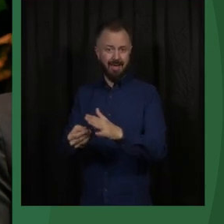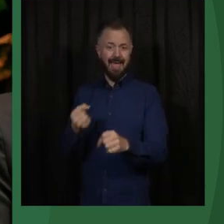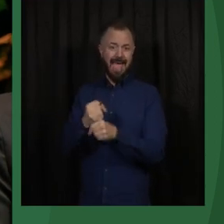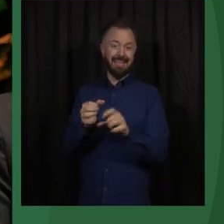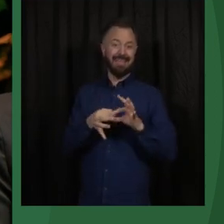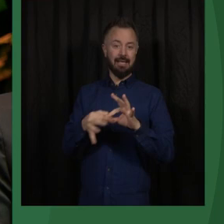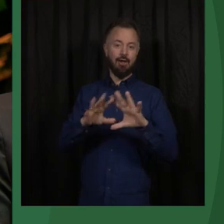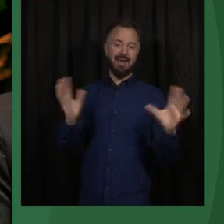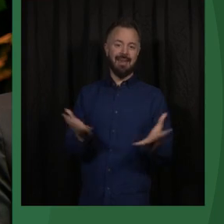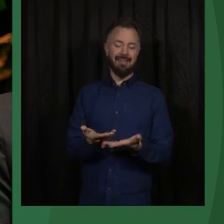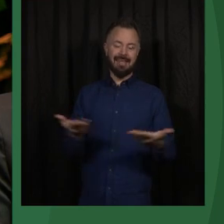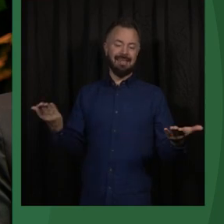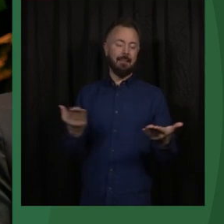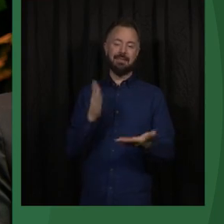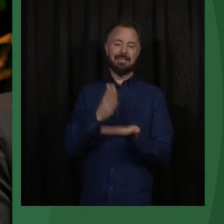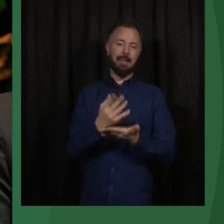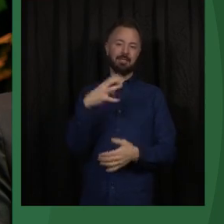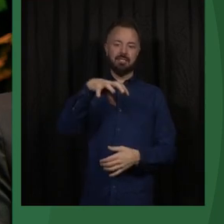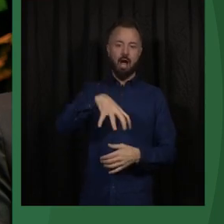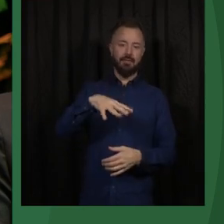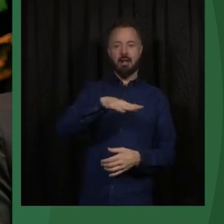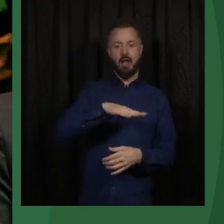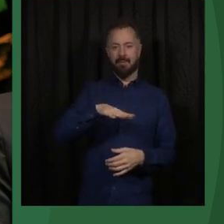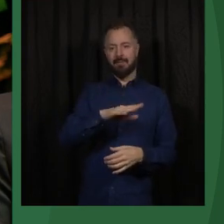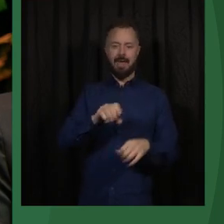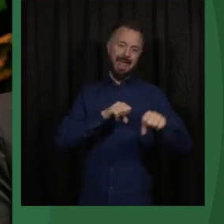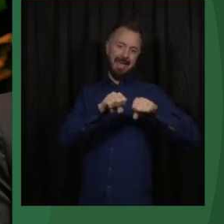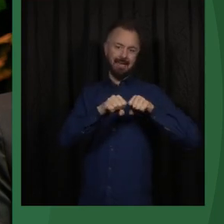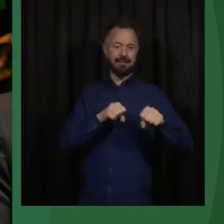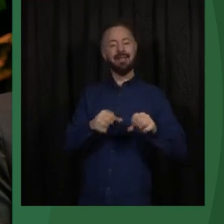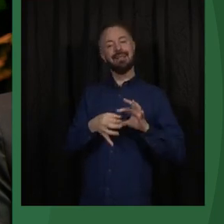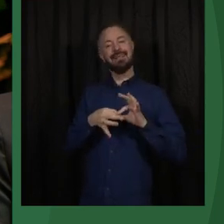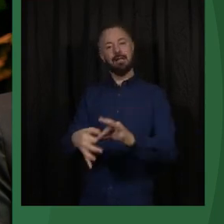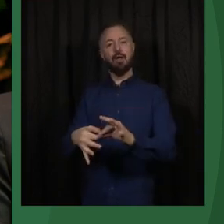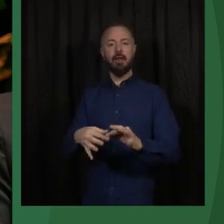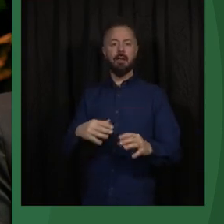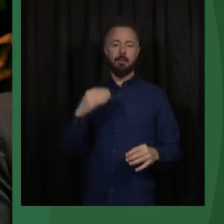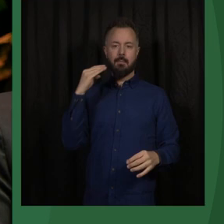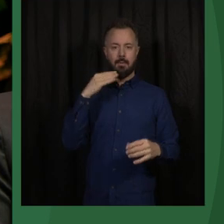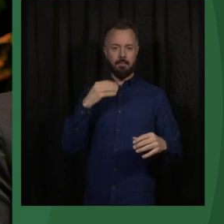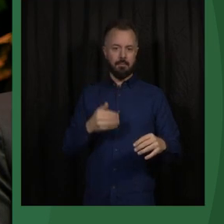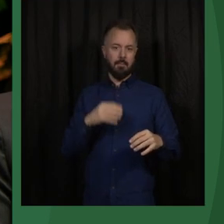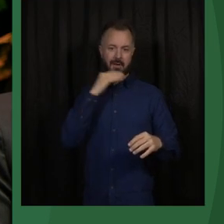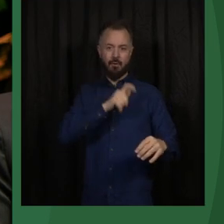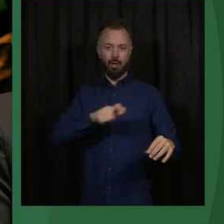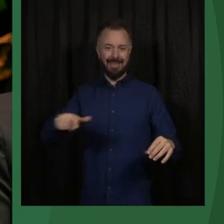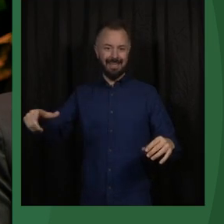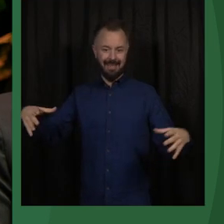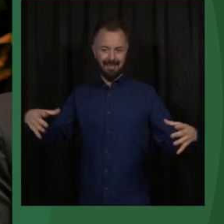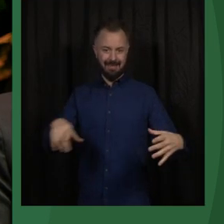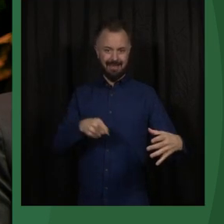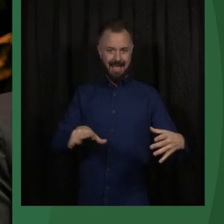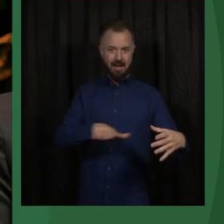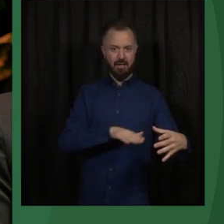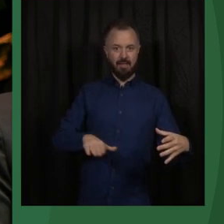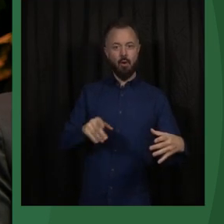doesn't belong to nation states. It doesn't, certainly doesn't belong to governments. It belongs to citizens of the world and communities of the world. And we should have a